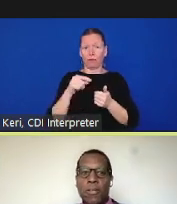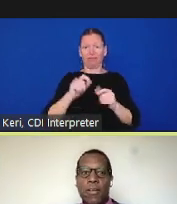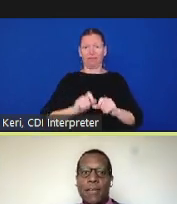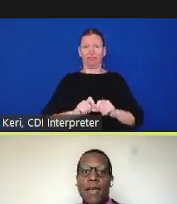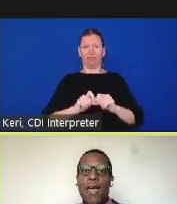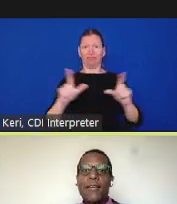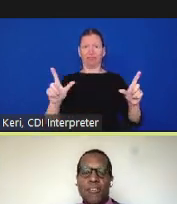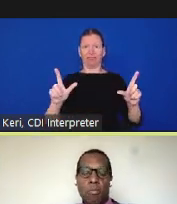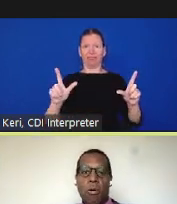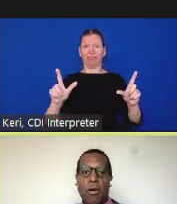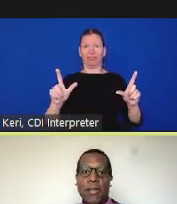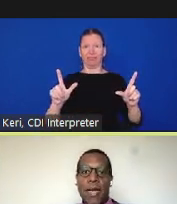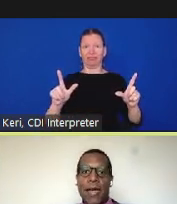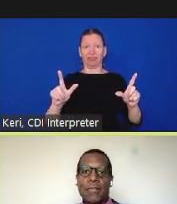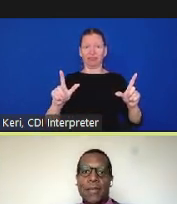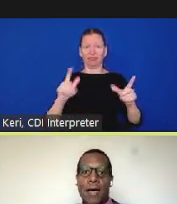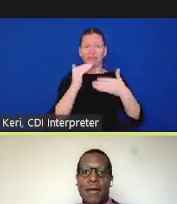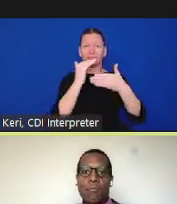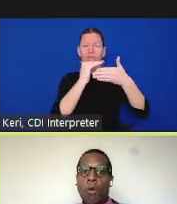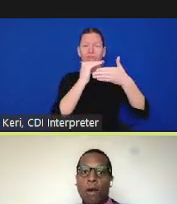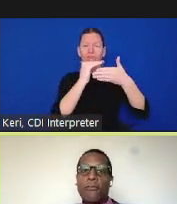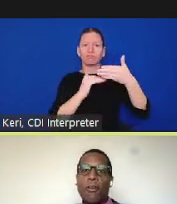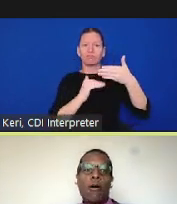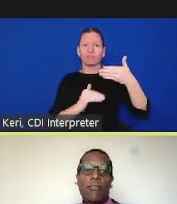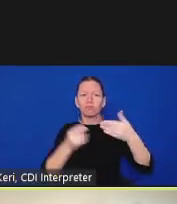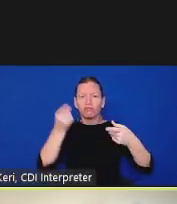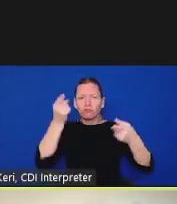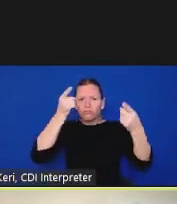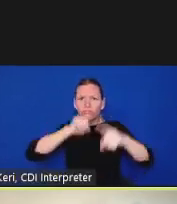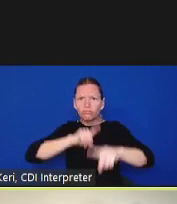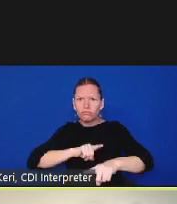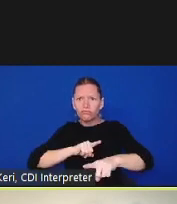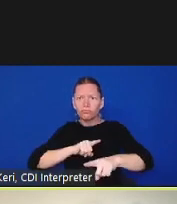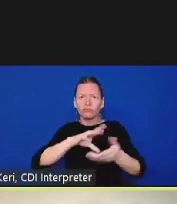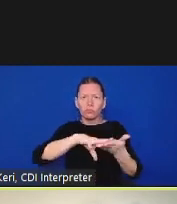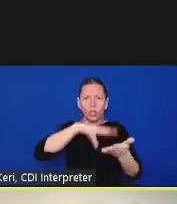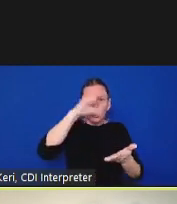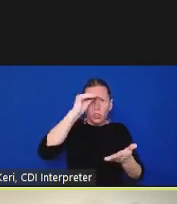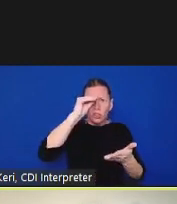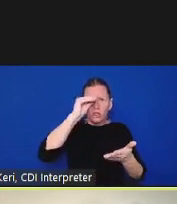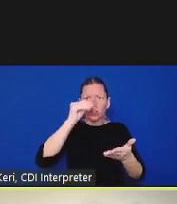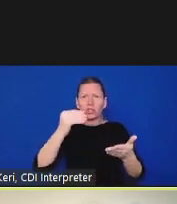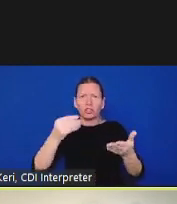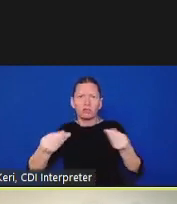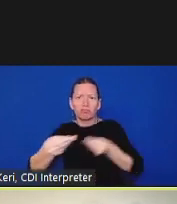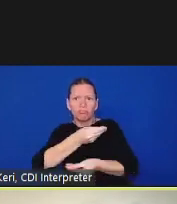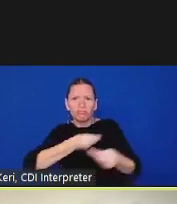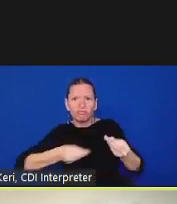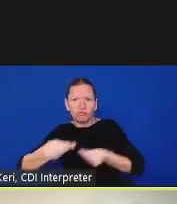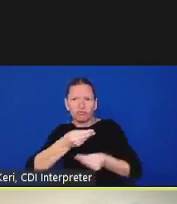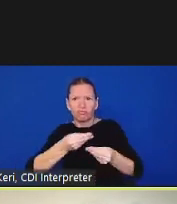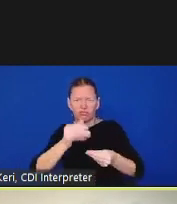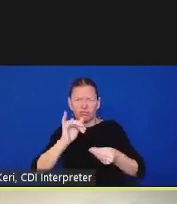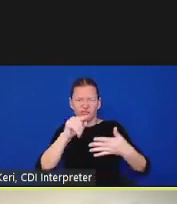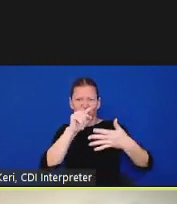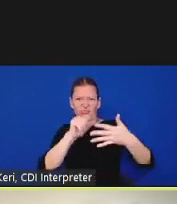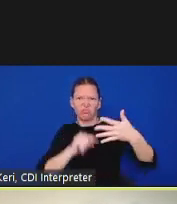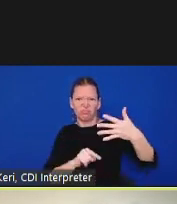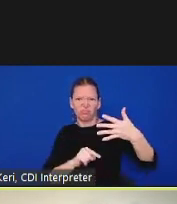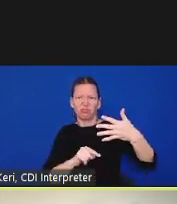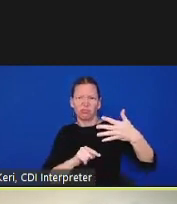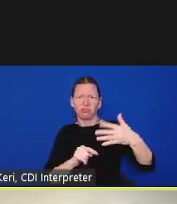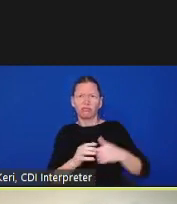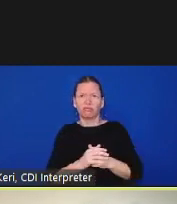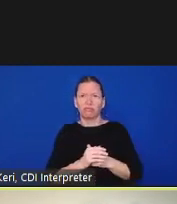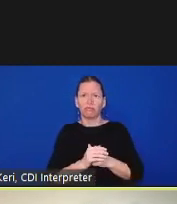i hope everyone can support and will work for all of you so i will go through these since we have translation um